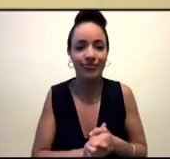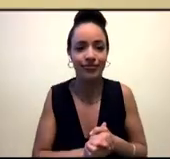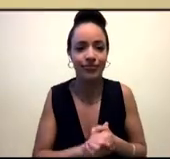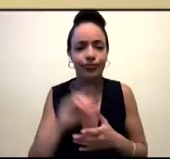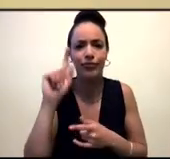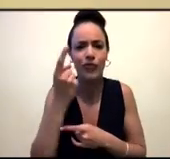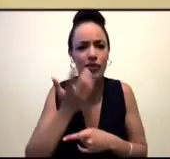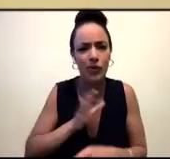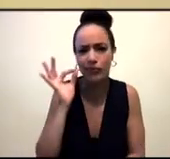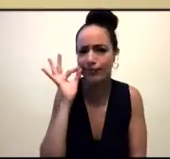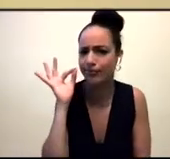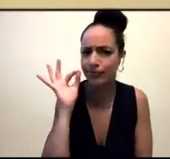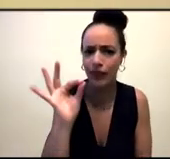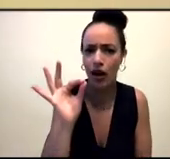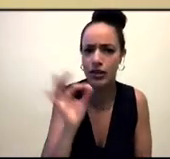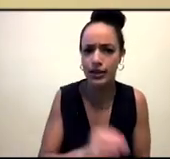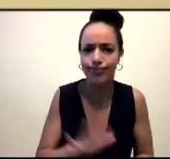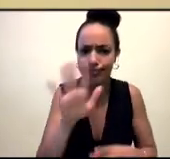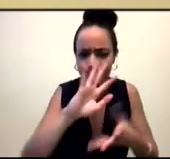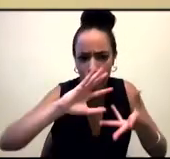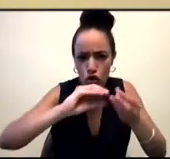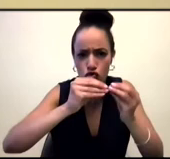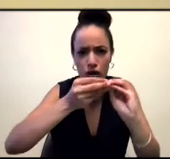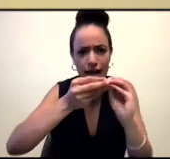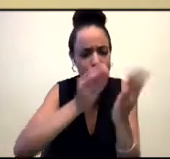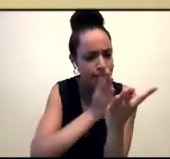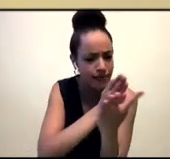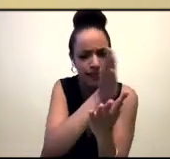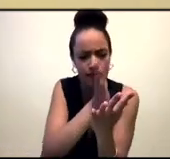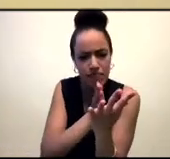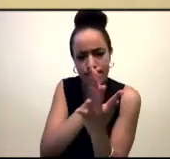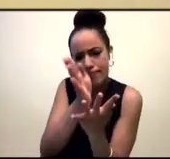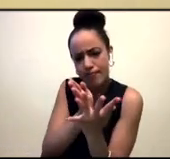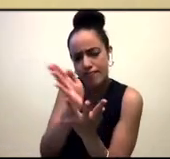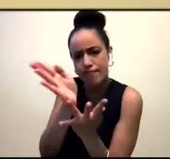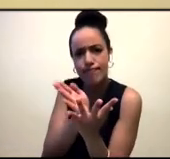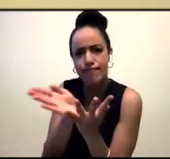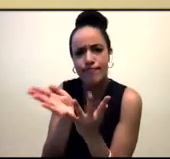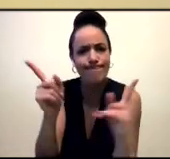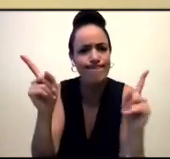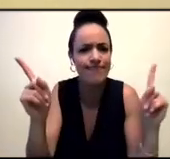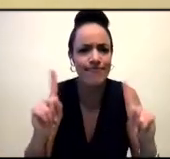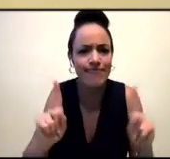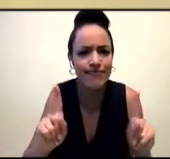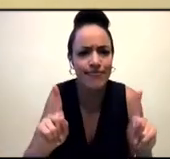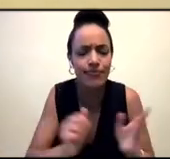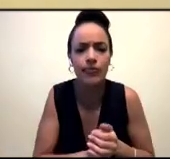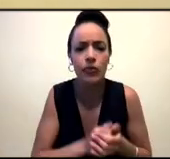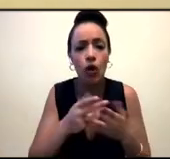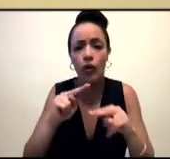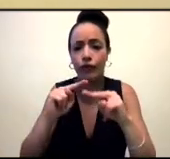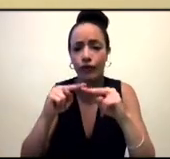ask a question around creative medium and the creative mediums that you all work with. And so if I start with Fatma,